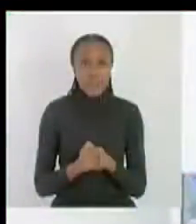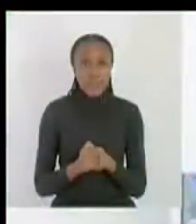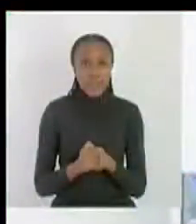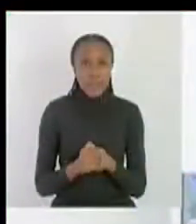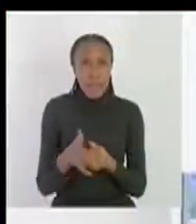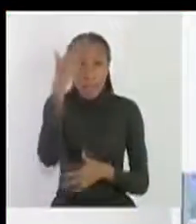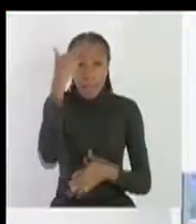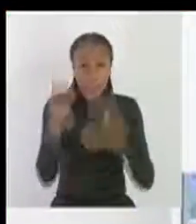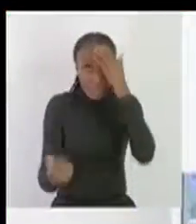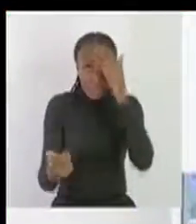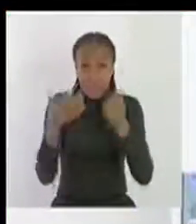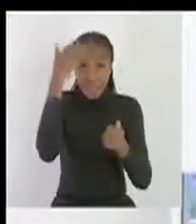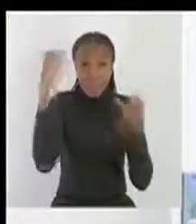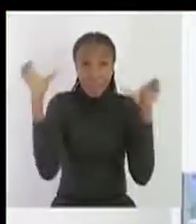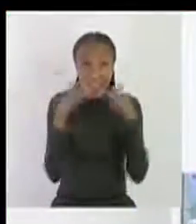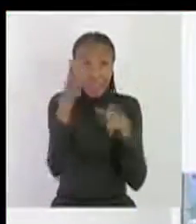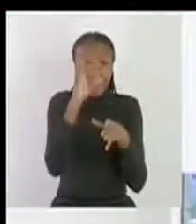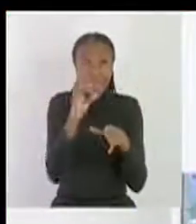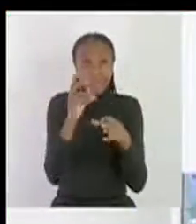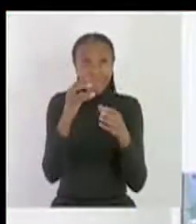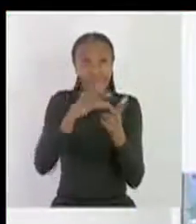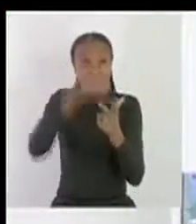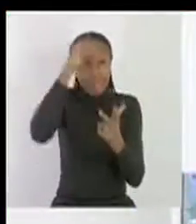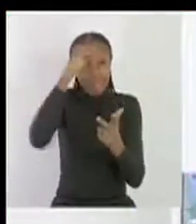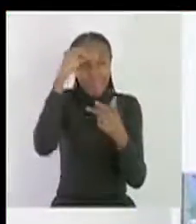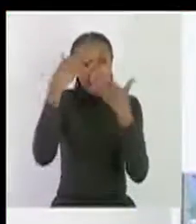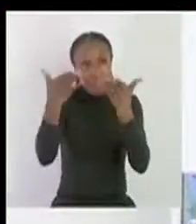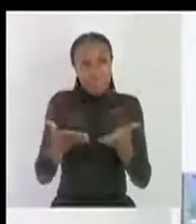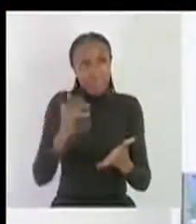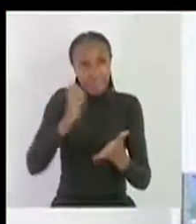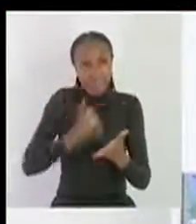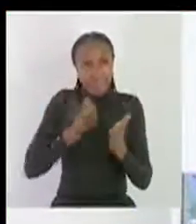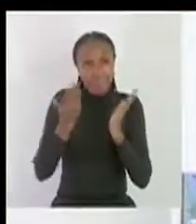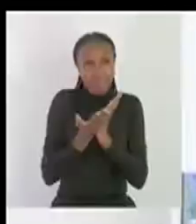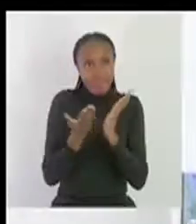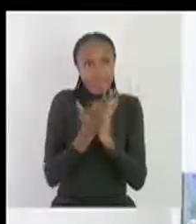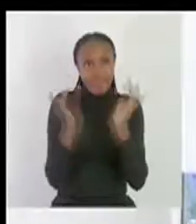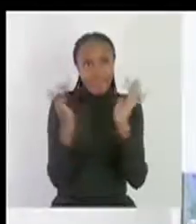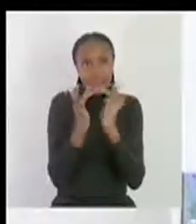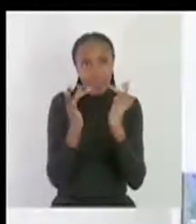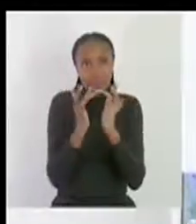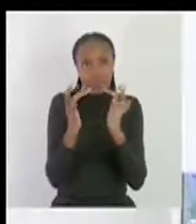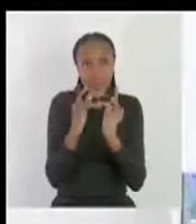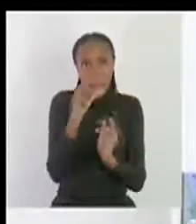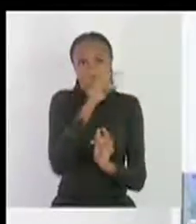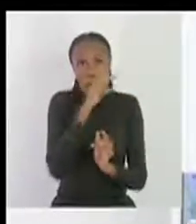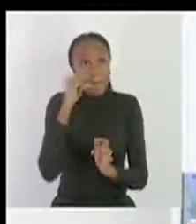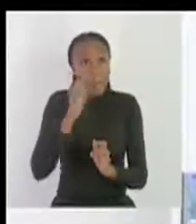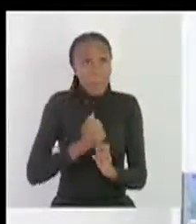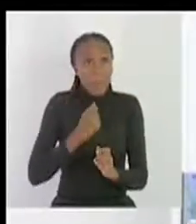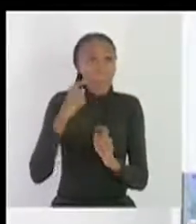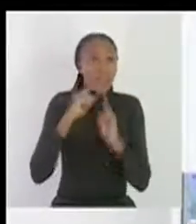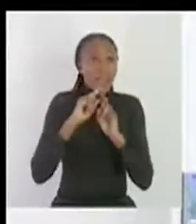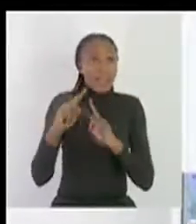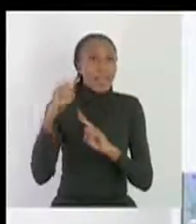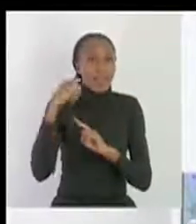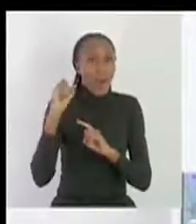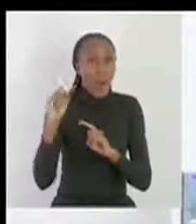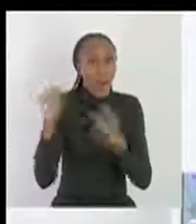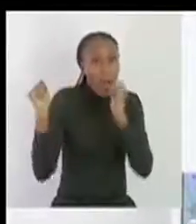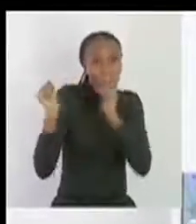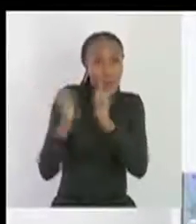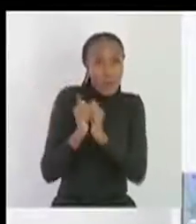hello grade 7 learners welcome to my zone online school my name is Pietras Foto and then I am joined by